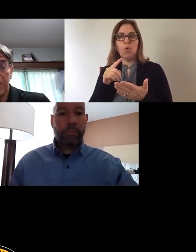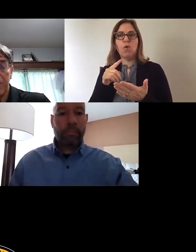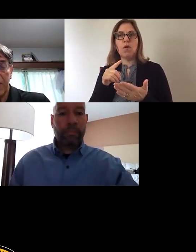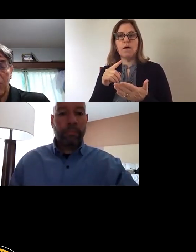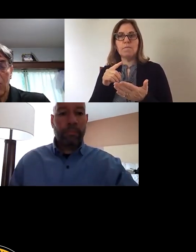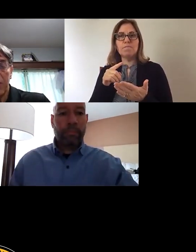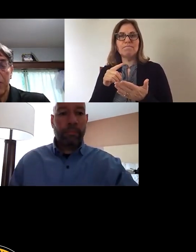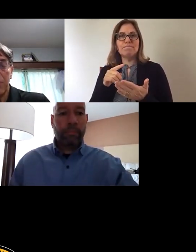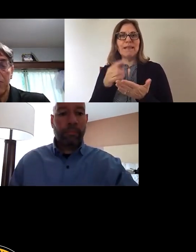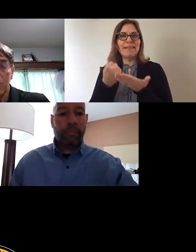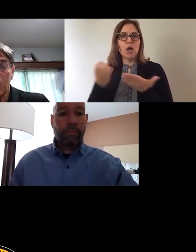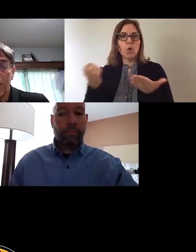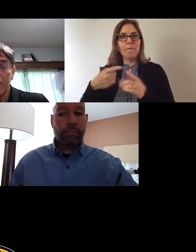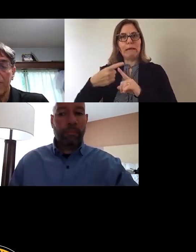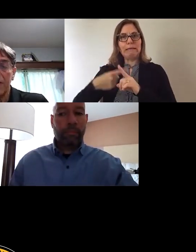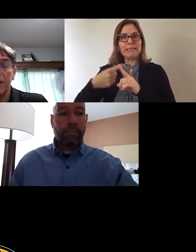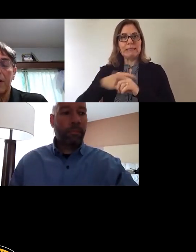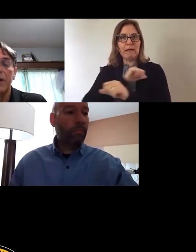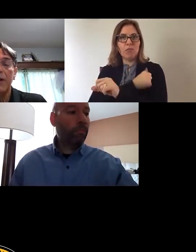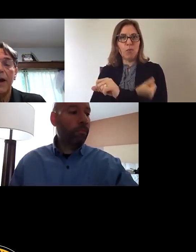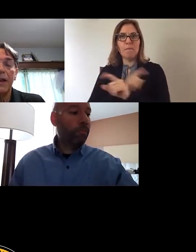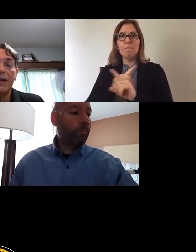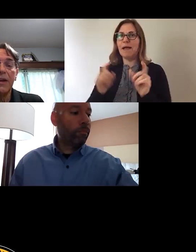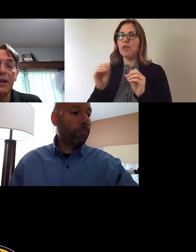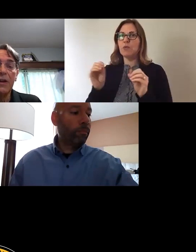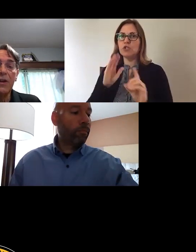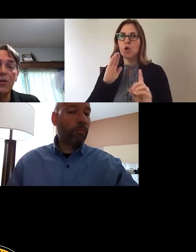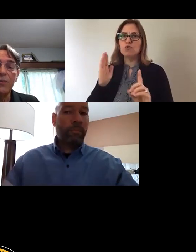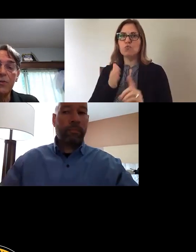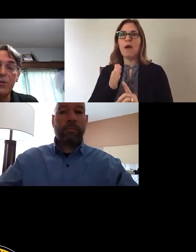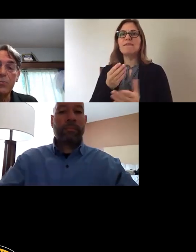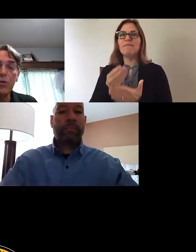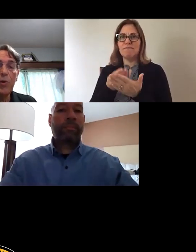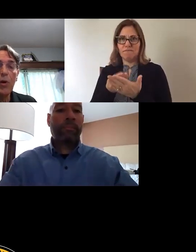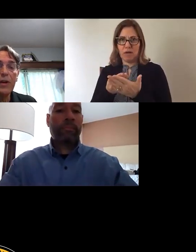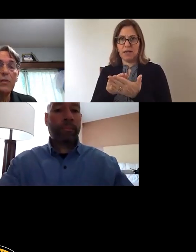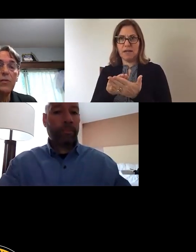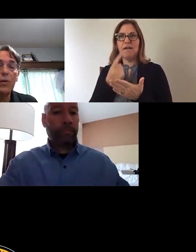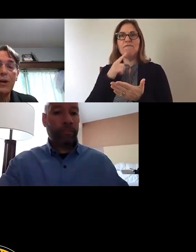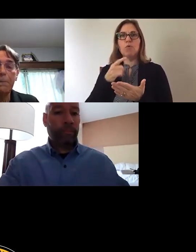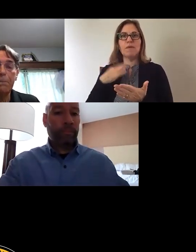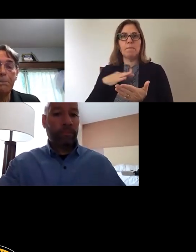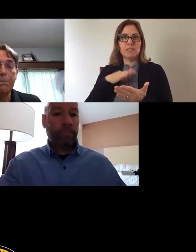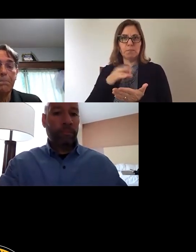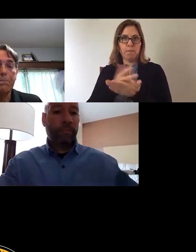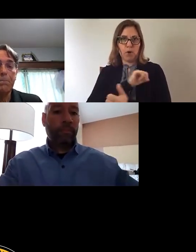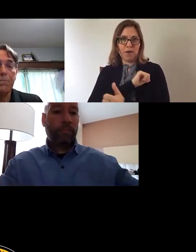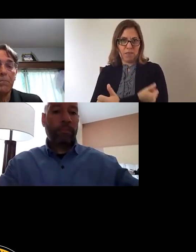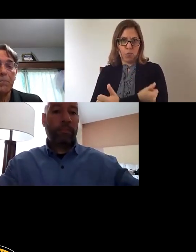equipment leasing authority, but there's no direct funding allocated here for the Pittsburgh parking authority.